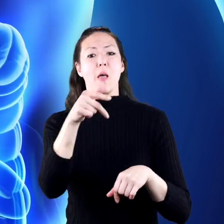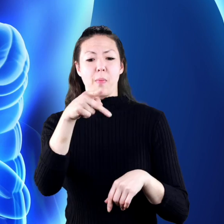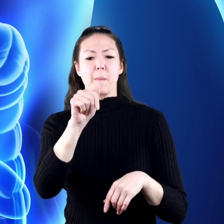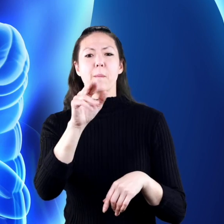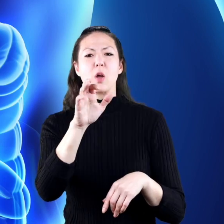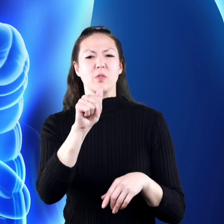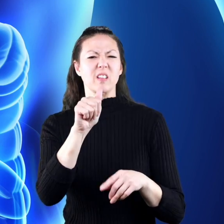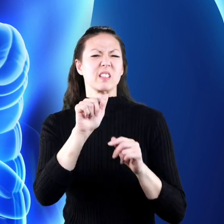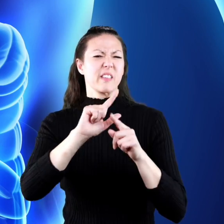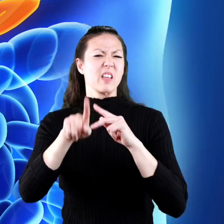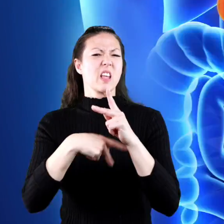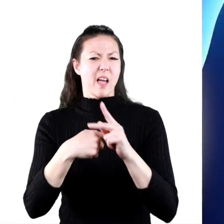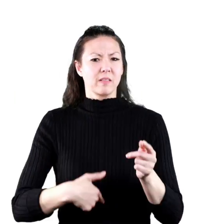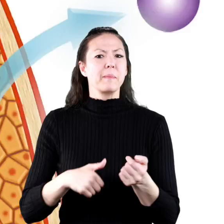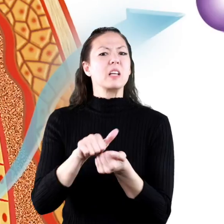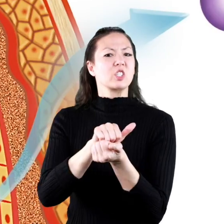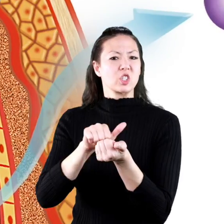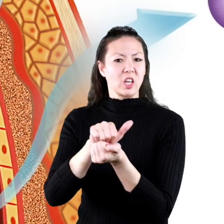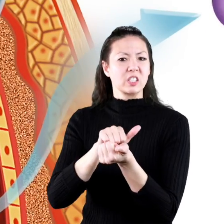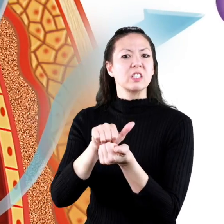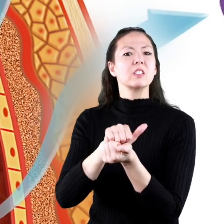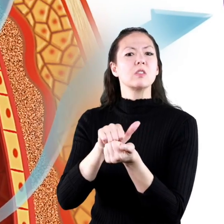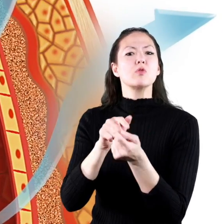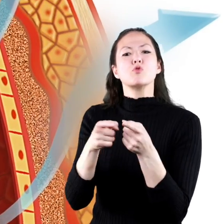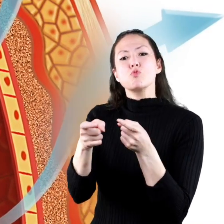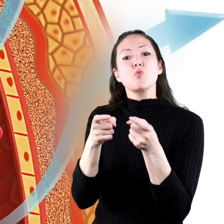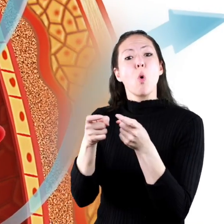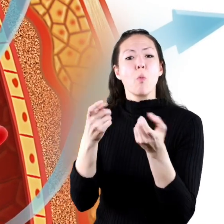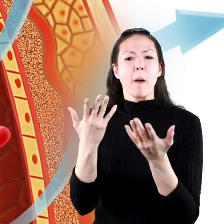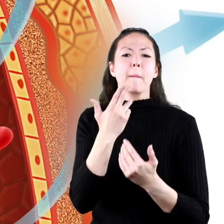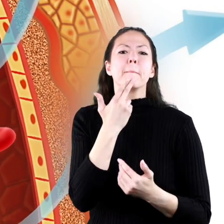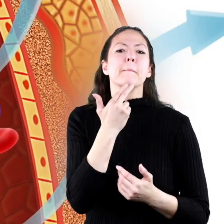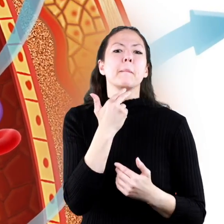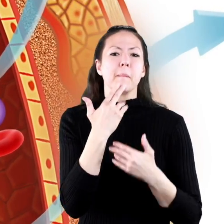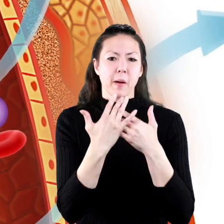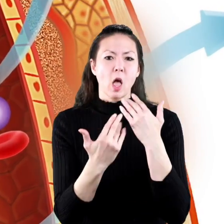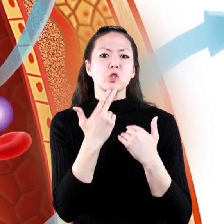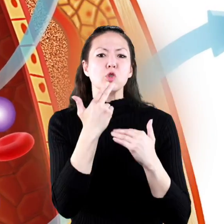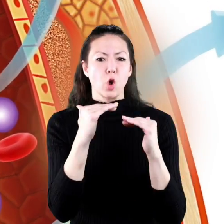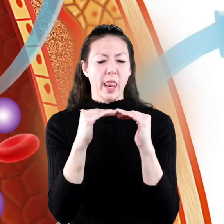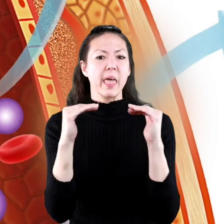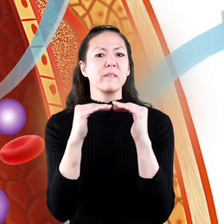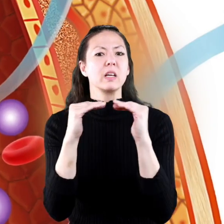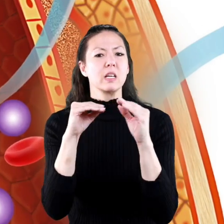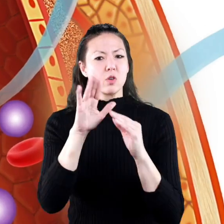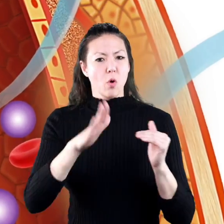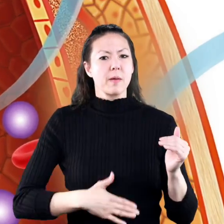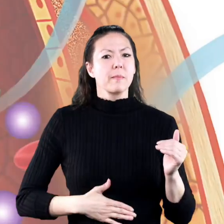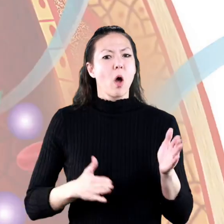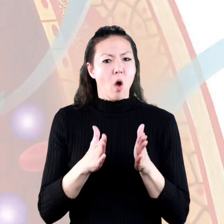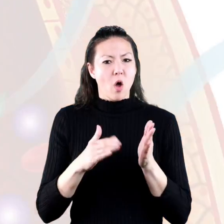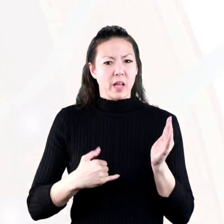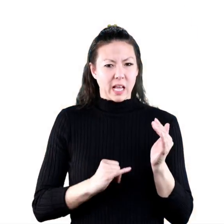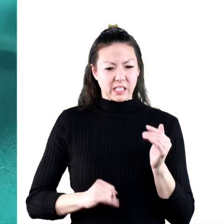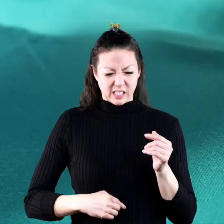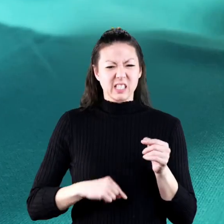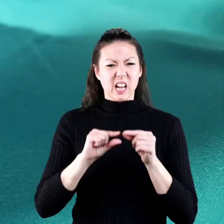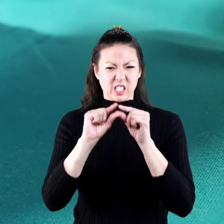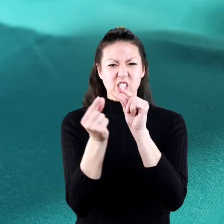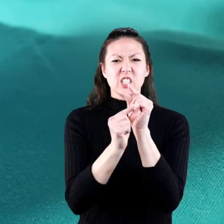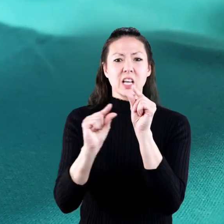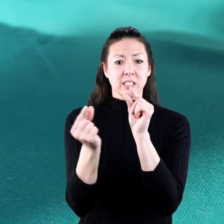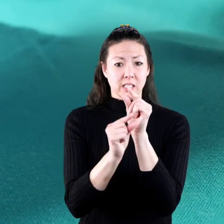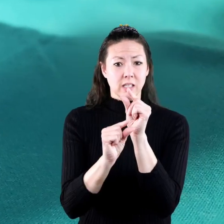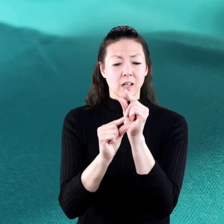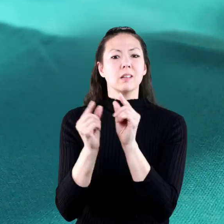another organ of digestion, secretes insulin which controls your blood sugar levels into your small intestine. The